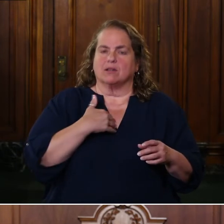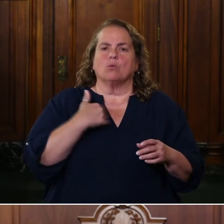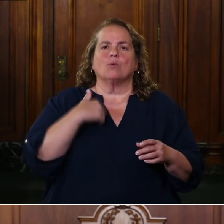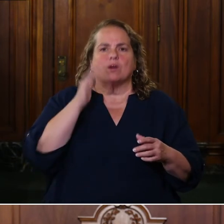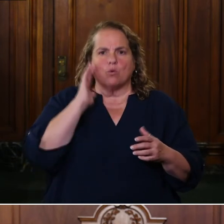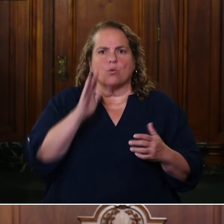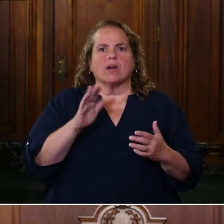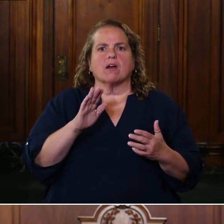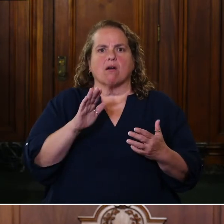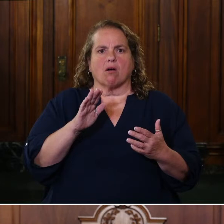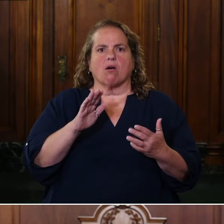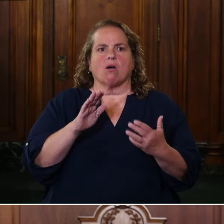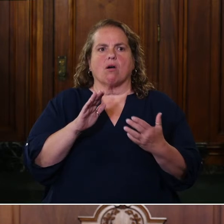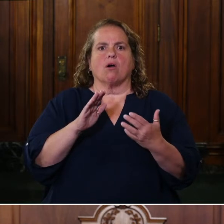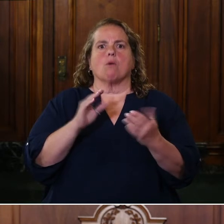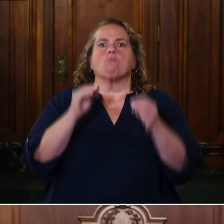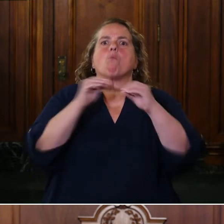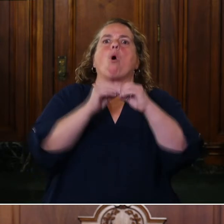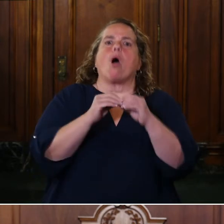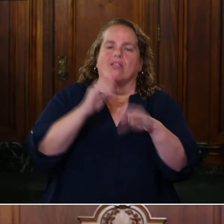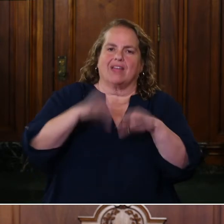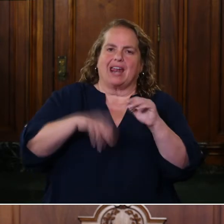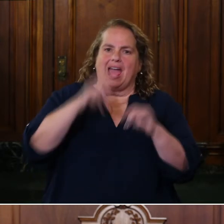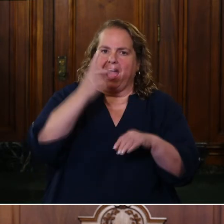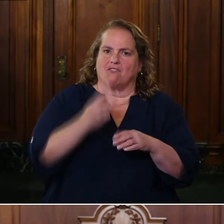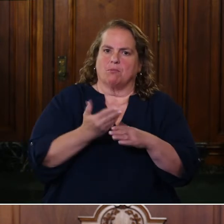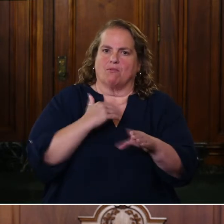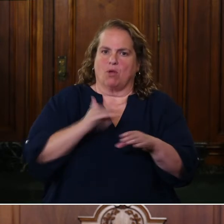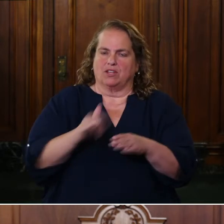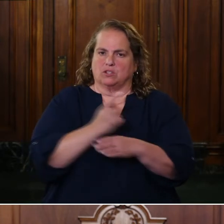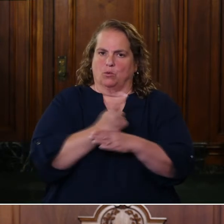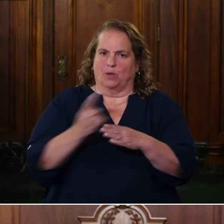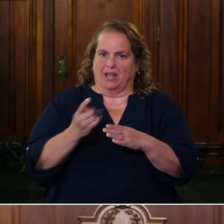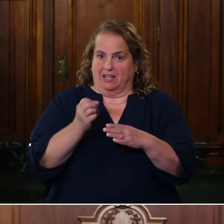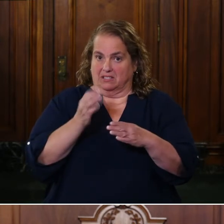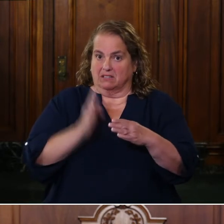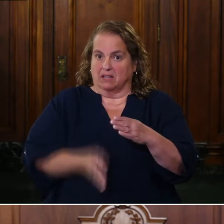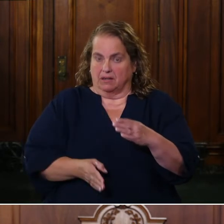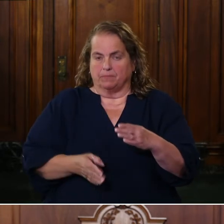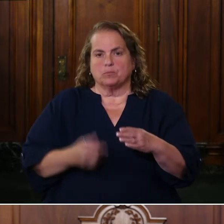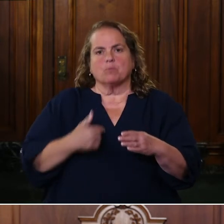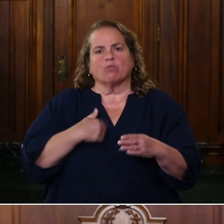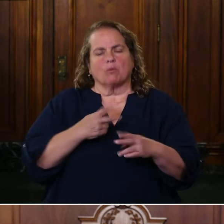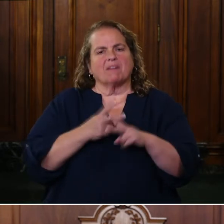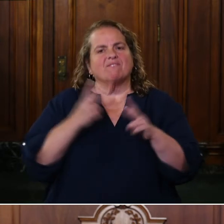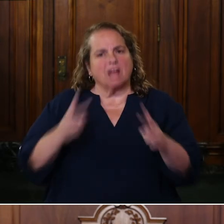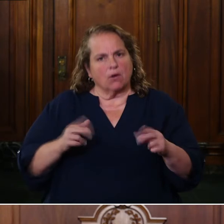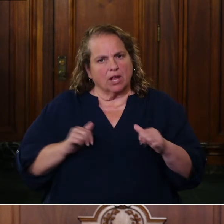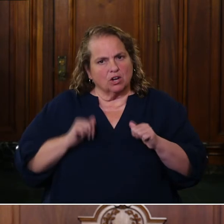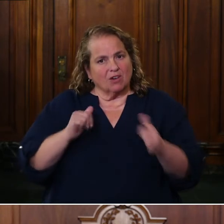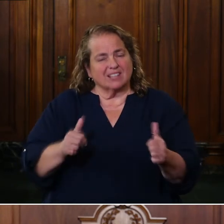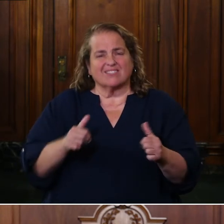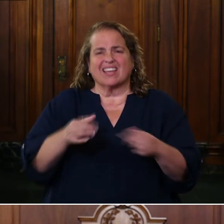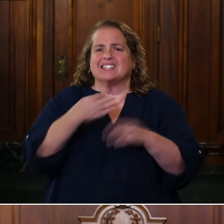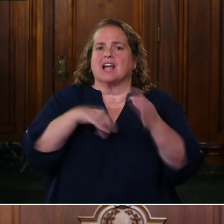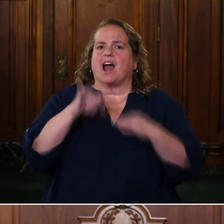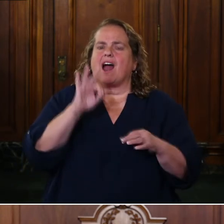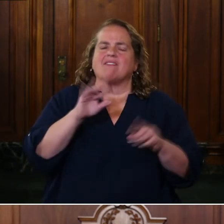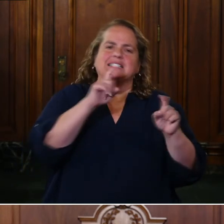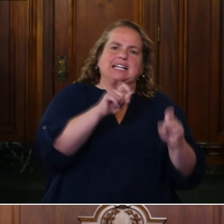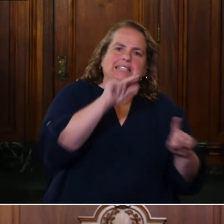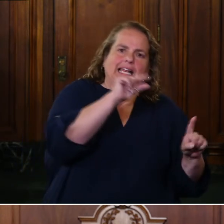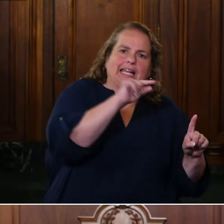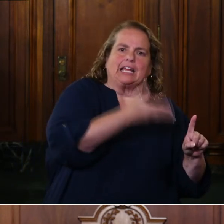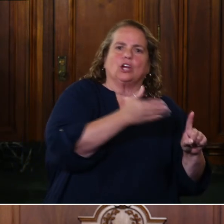at least half before this week is out. We think we've been very aggressive. And rather than just test willy-nilly, we have